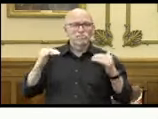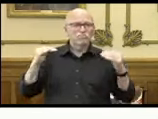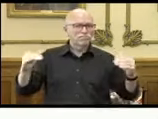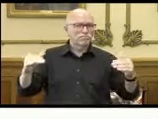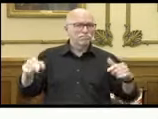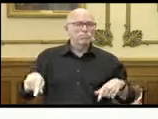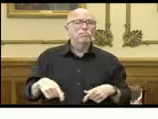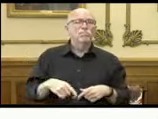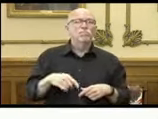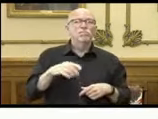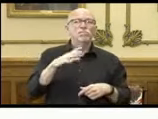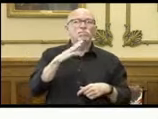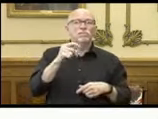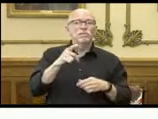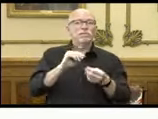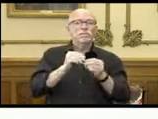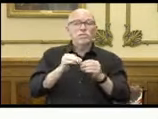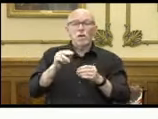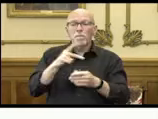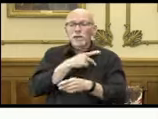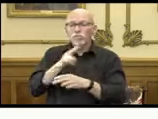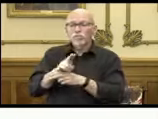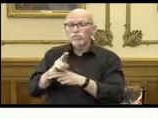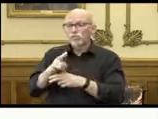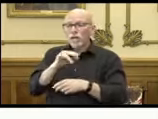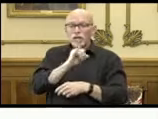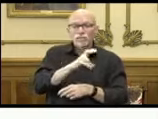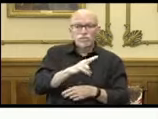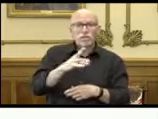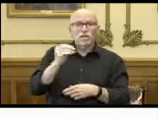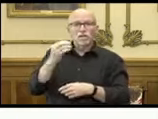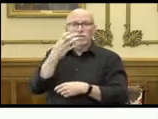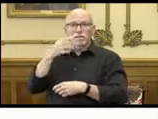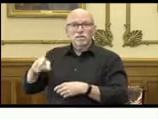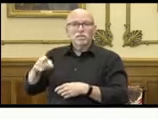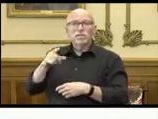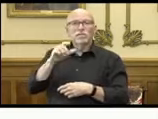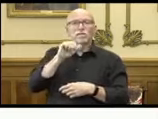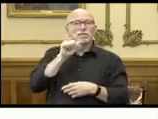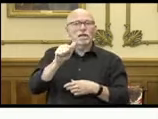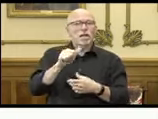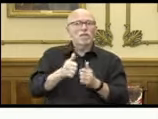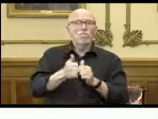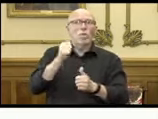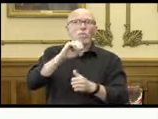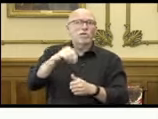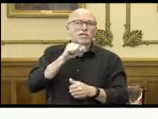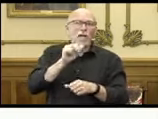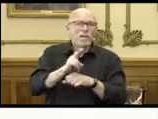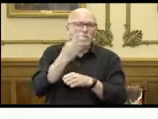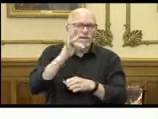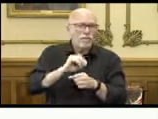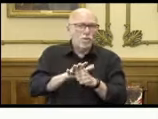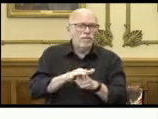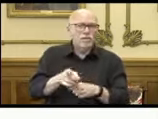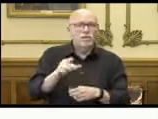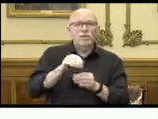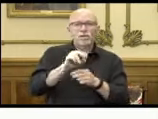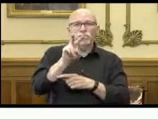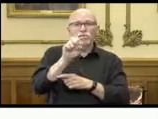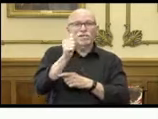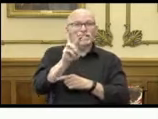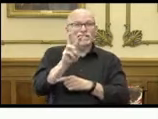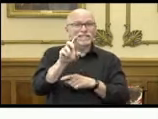and the bulk of patients using ICU beds and ventilators are not people with COVID. There are currently 216